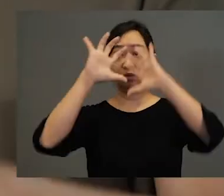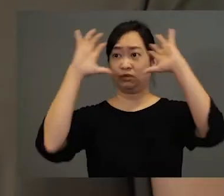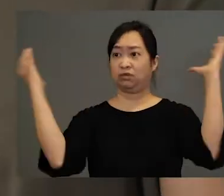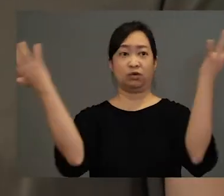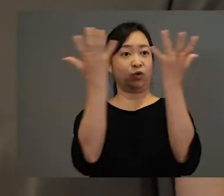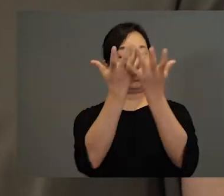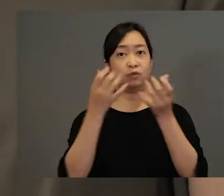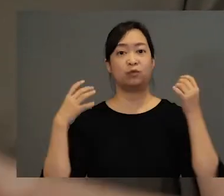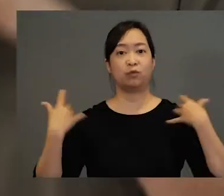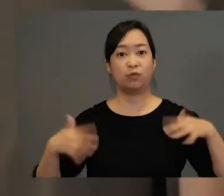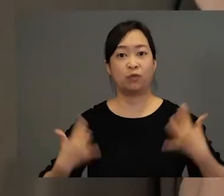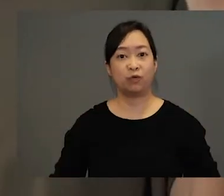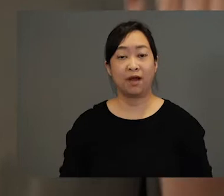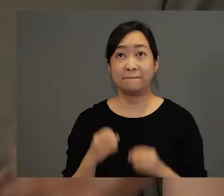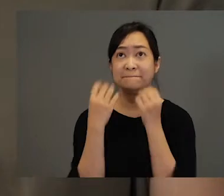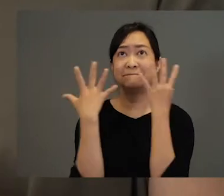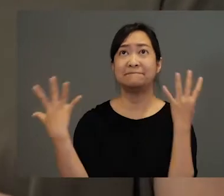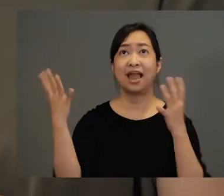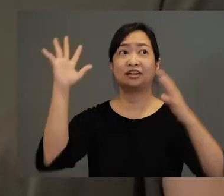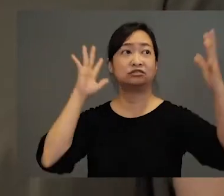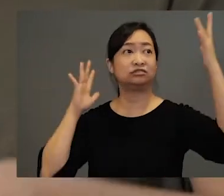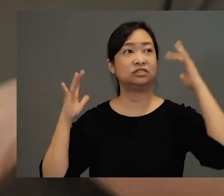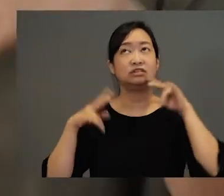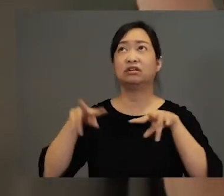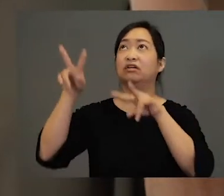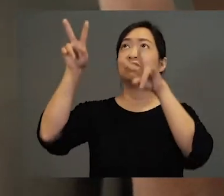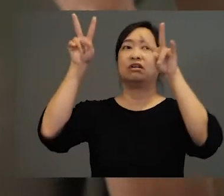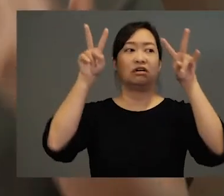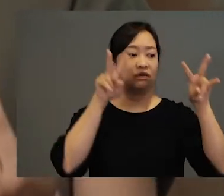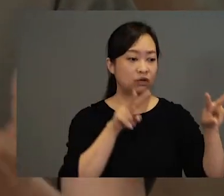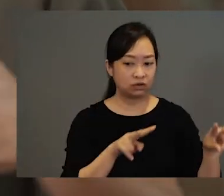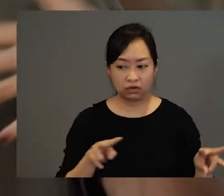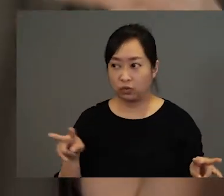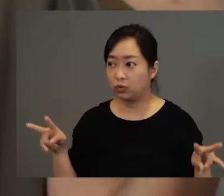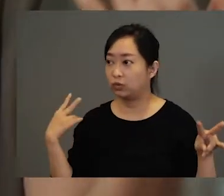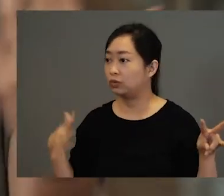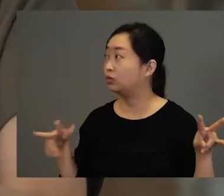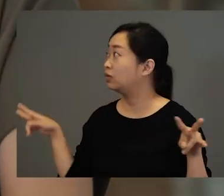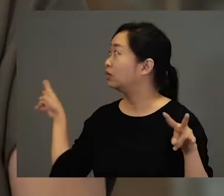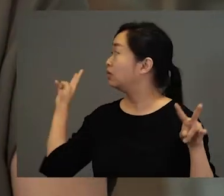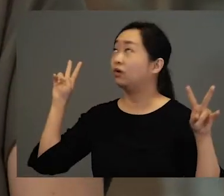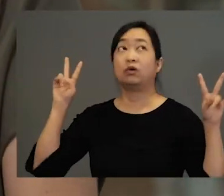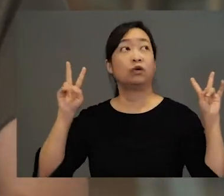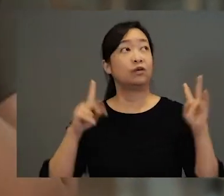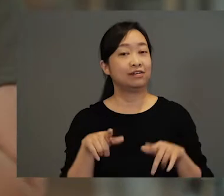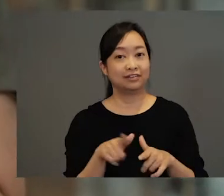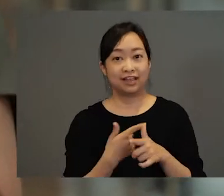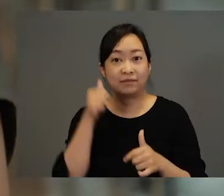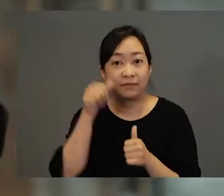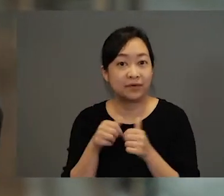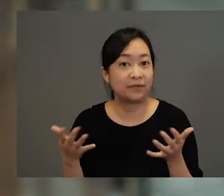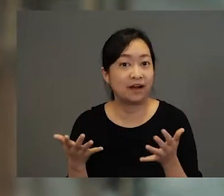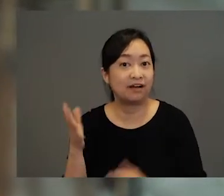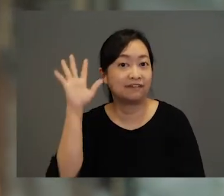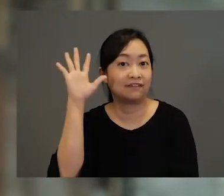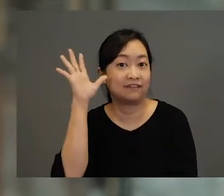round as a barrel. There were so many trees. The boy looked up, looked down, looked all around him. And then he